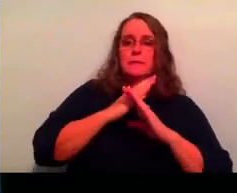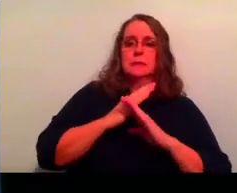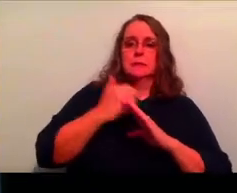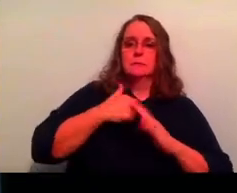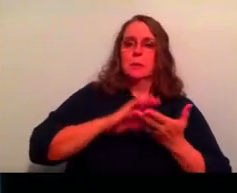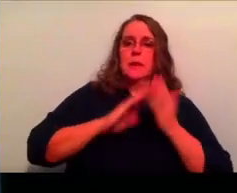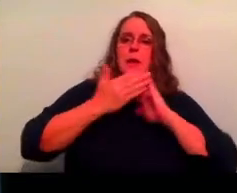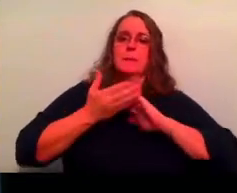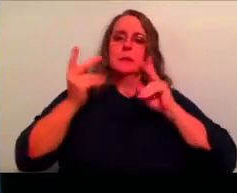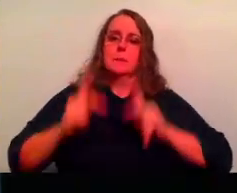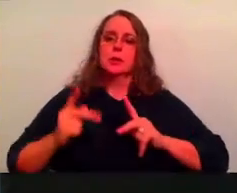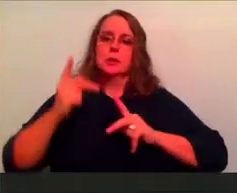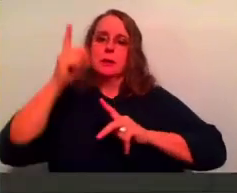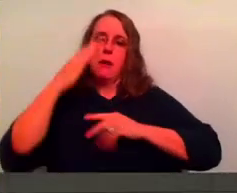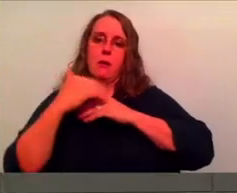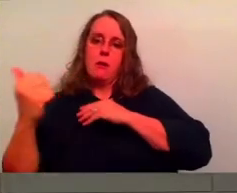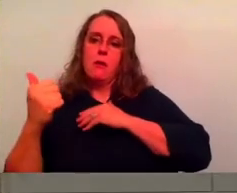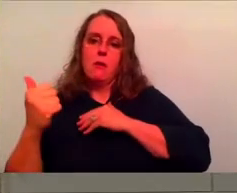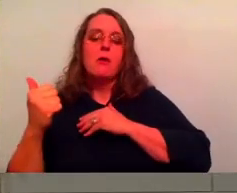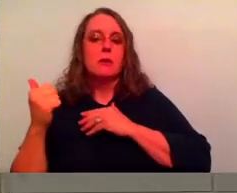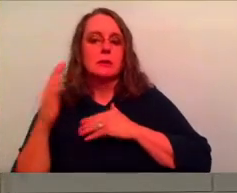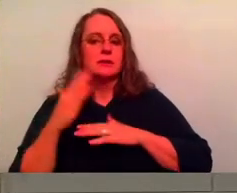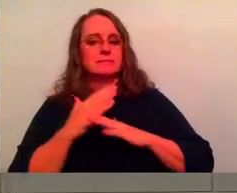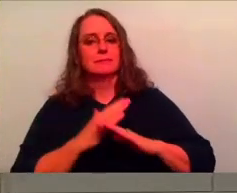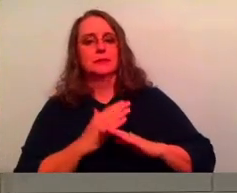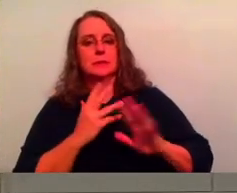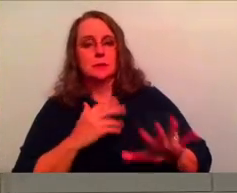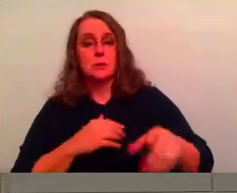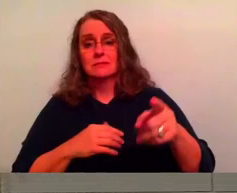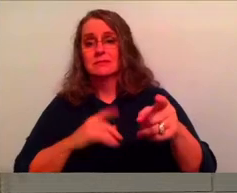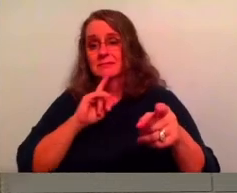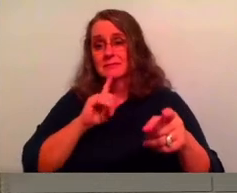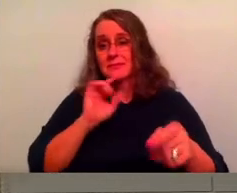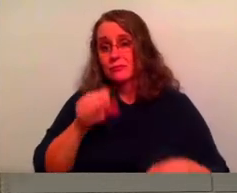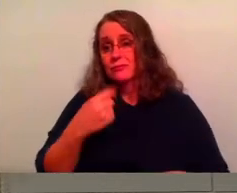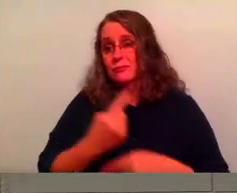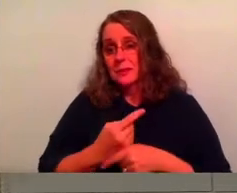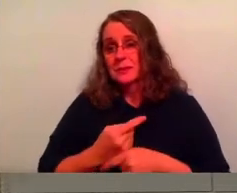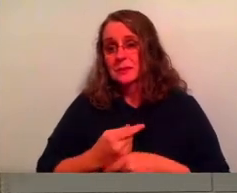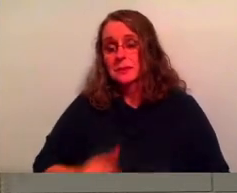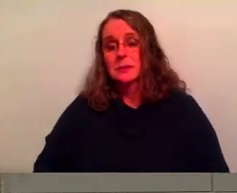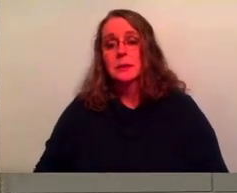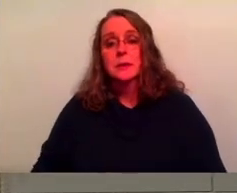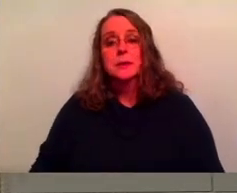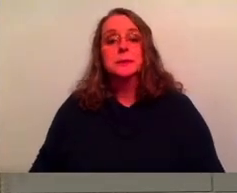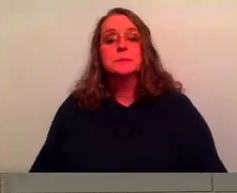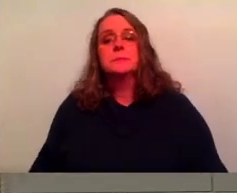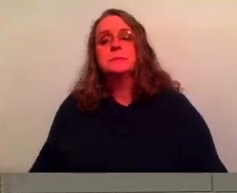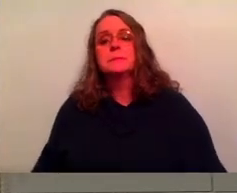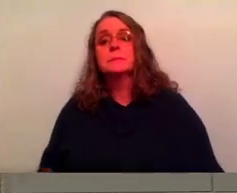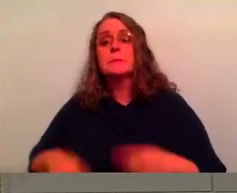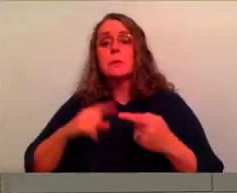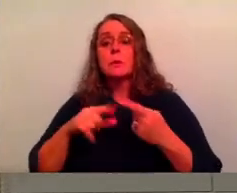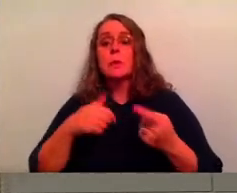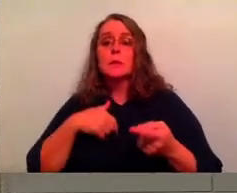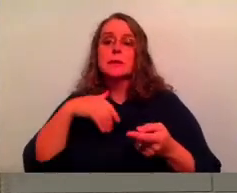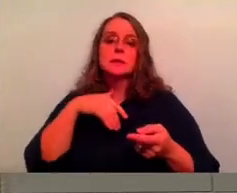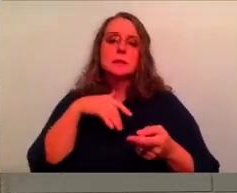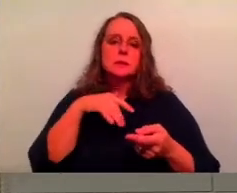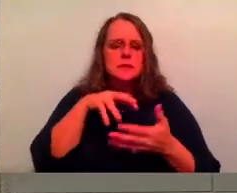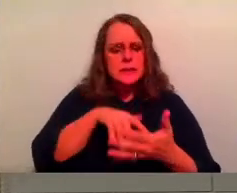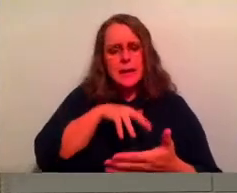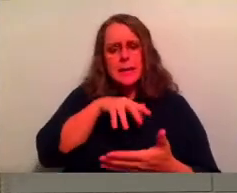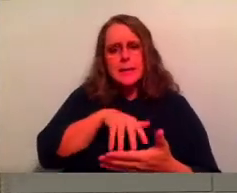us to be. No, absolutely. Absolutely. And that was exactly it. Like whenever we were studying through this, whenever we were trying to figure out